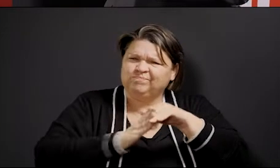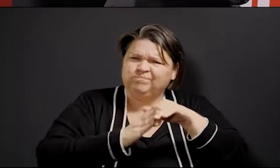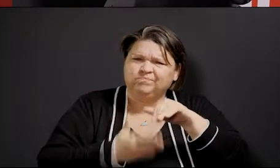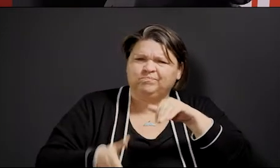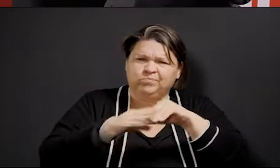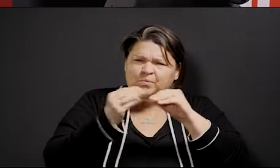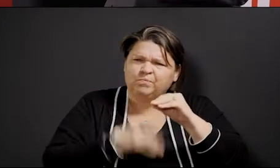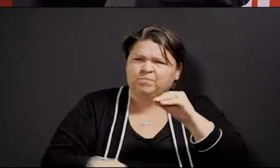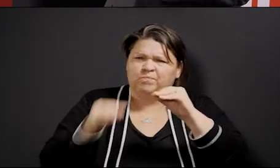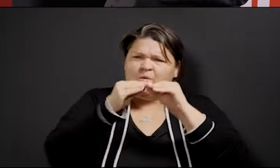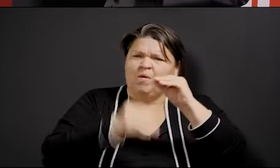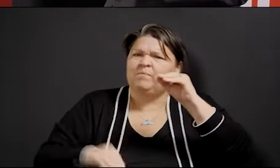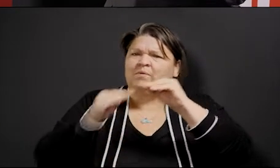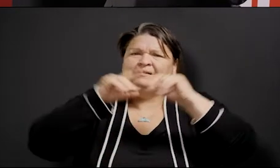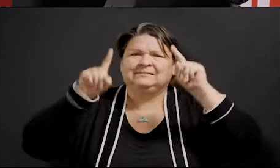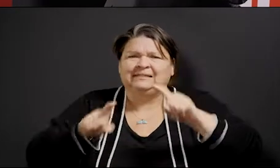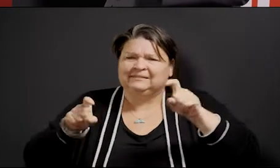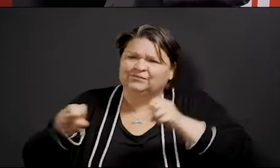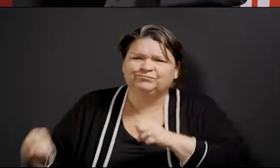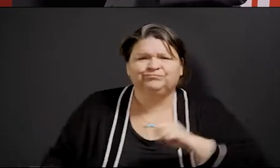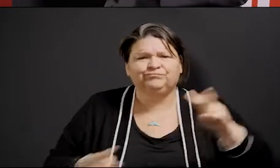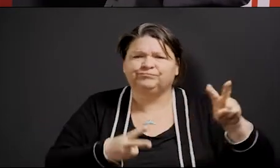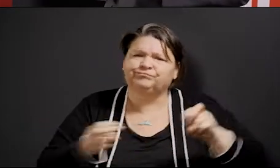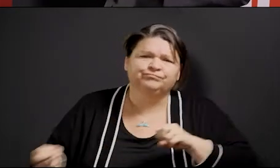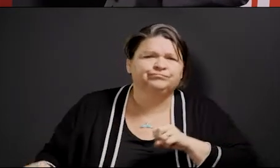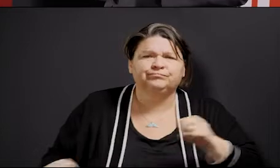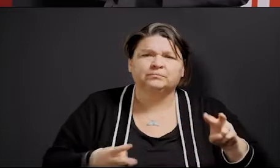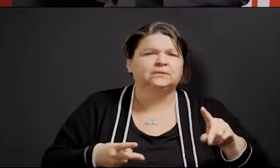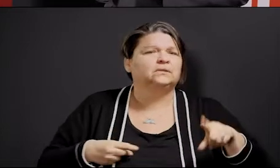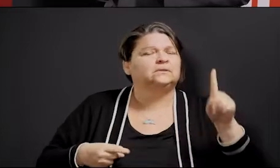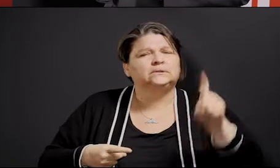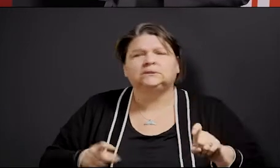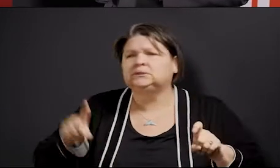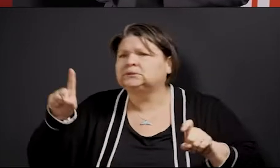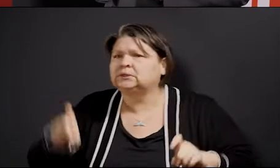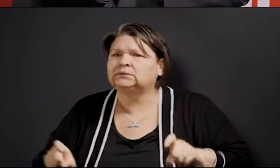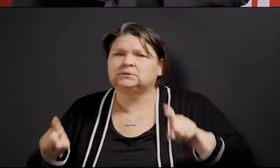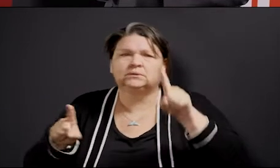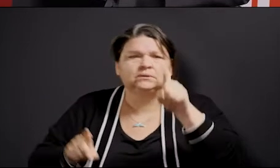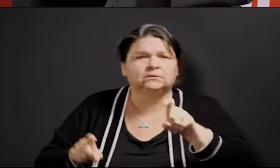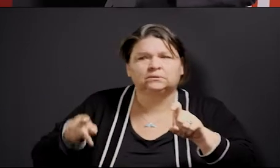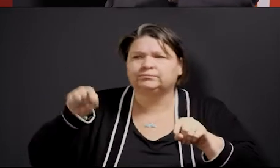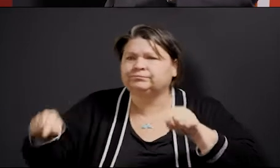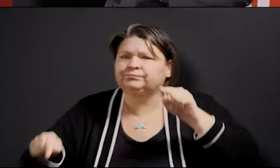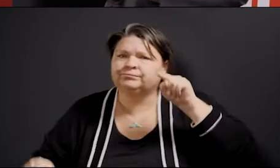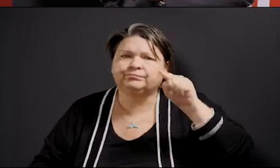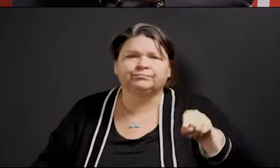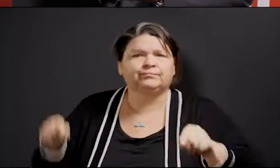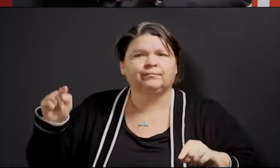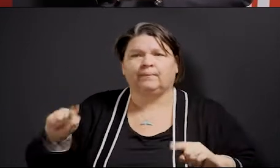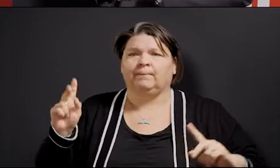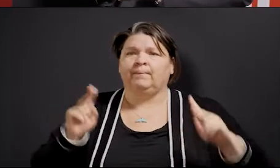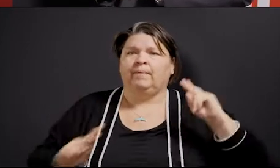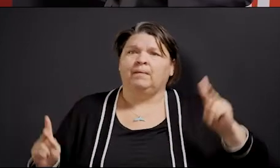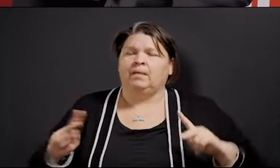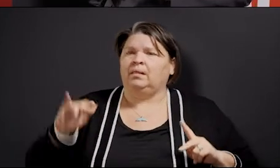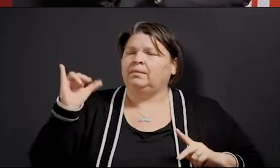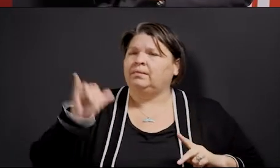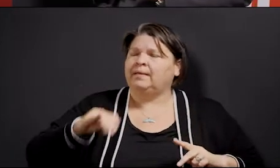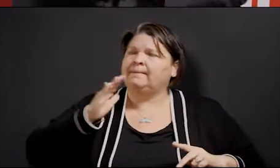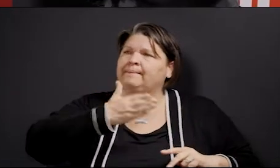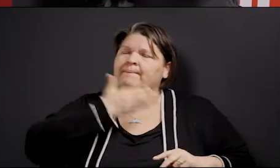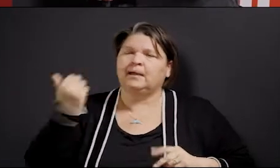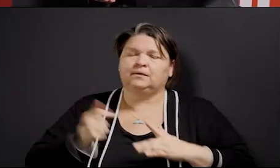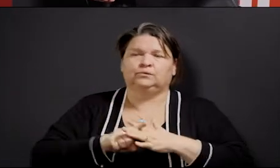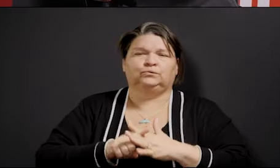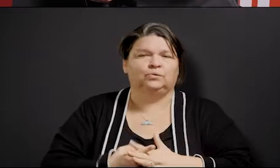ability to test more and more people, that really is going to be the foundation. Thanks to your leadership, Mayor, we've done a great